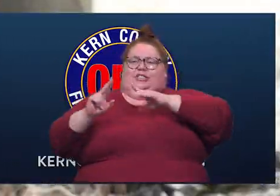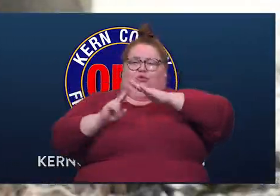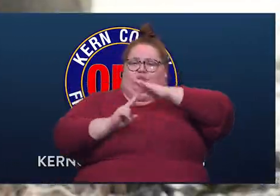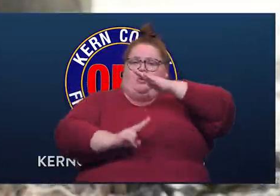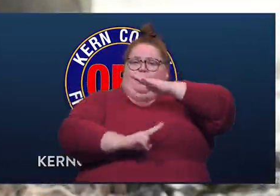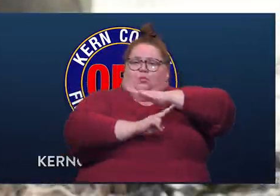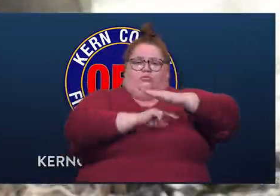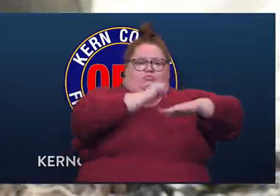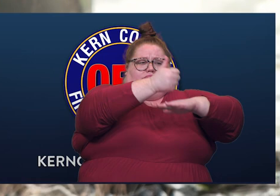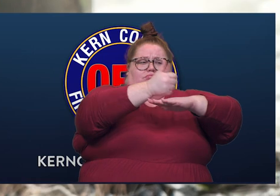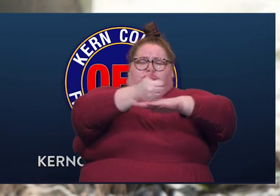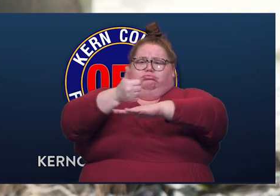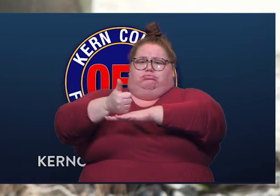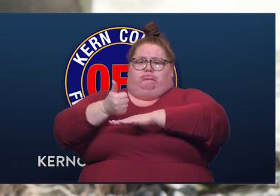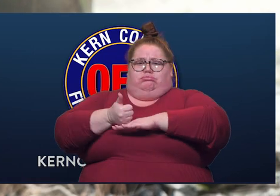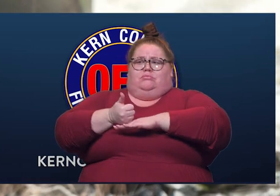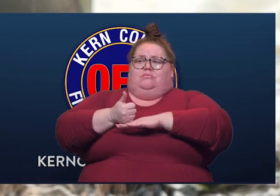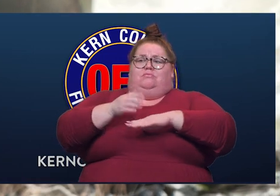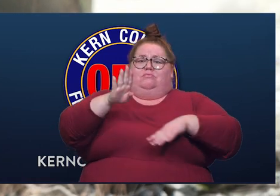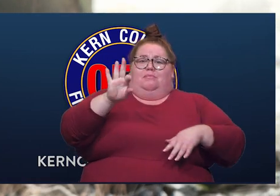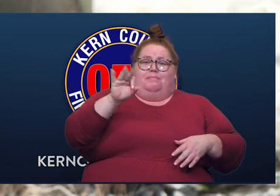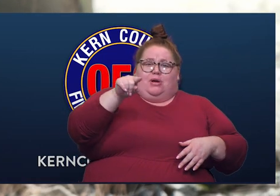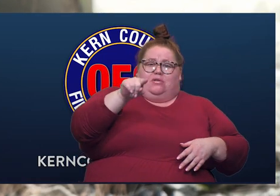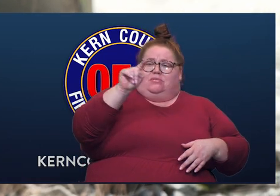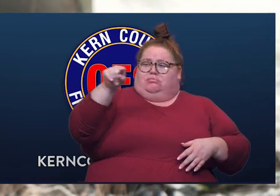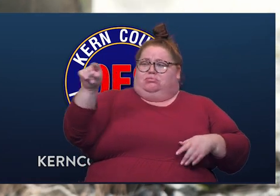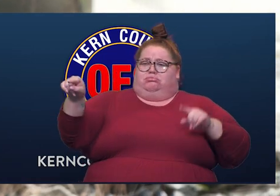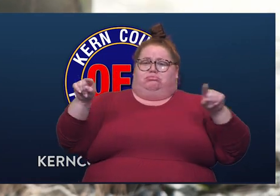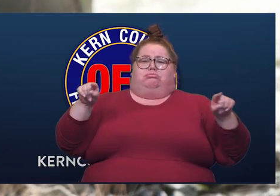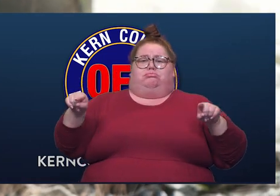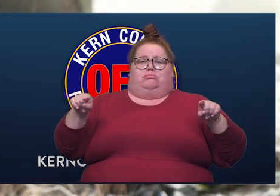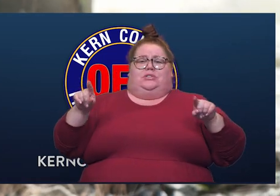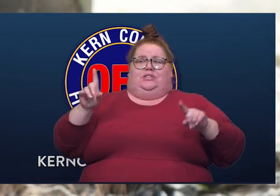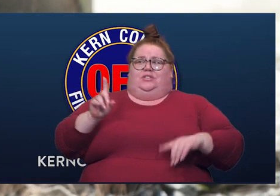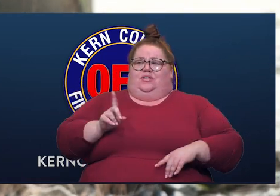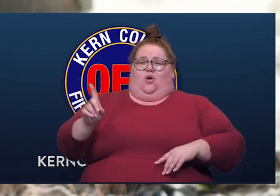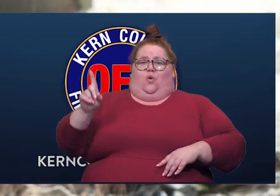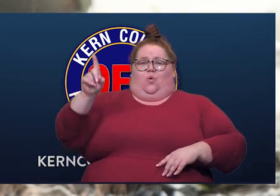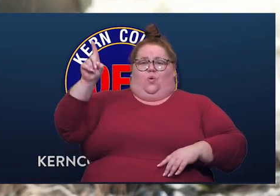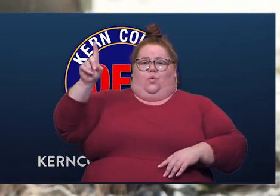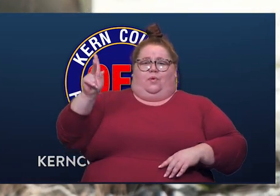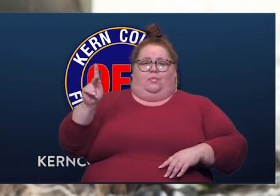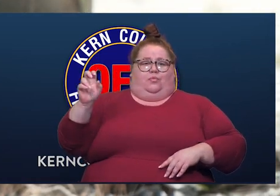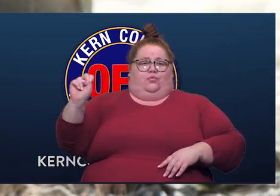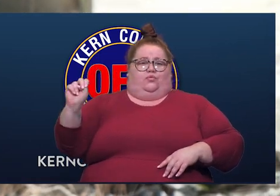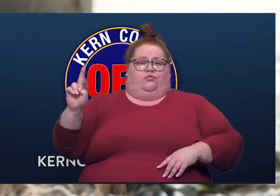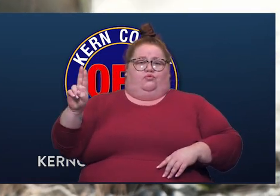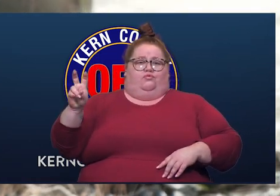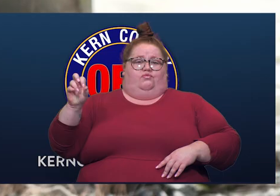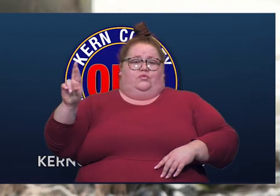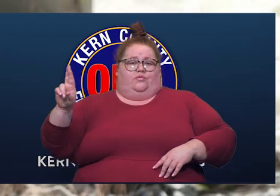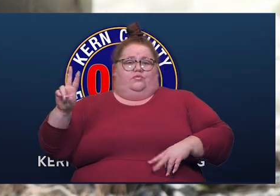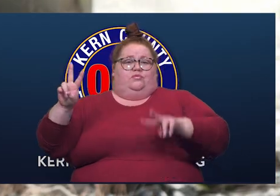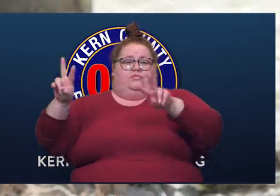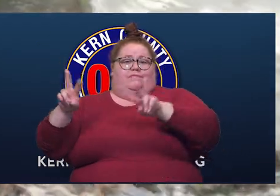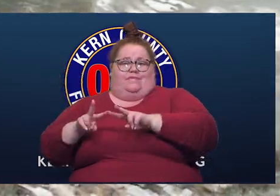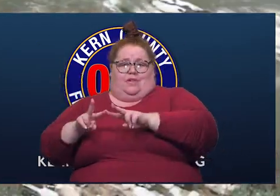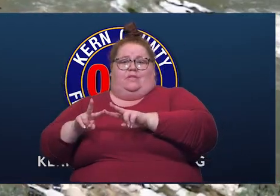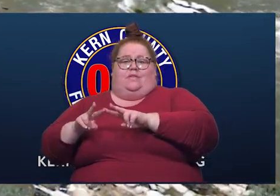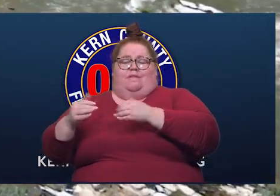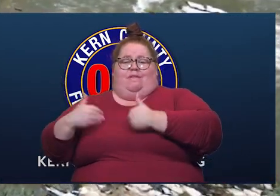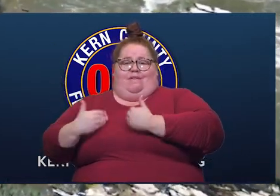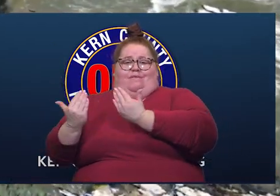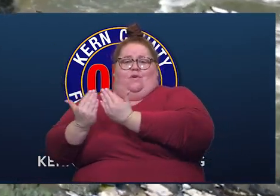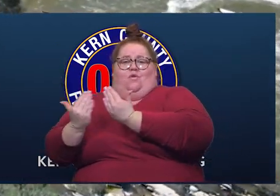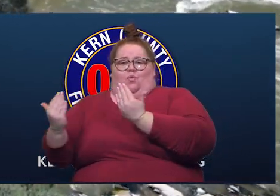affect everywhere from in Bakersfield, and very specifically up into the Kern River Valley, where we have the releases here. And